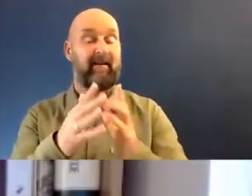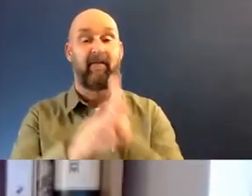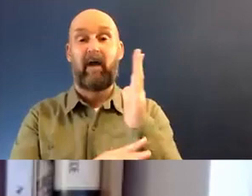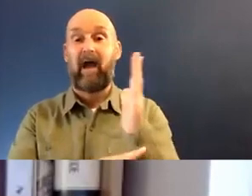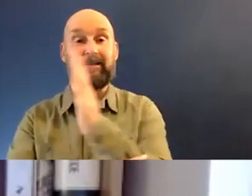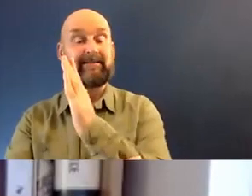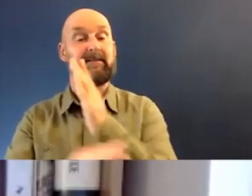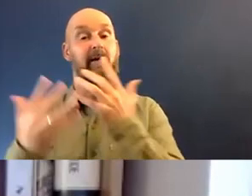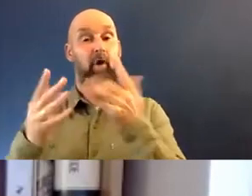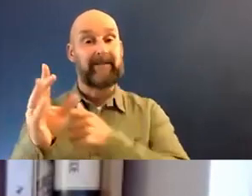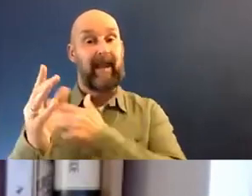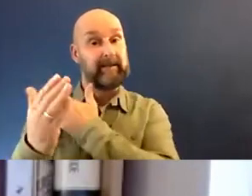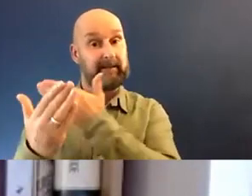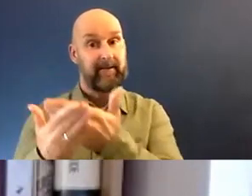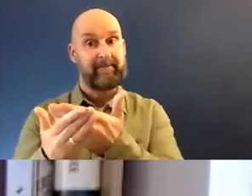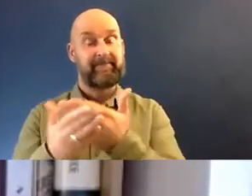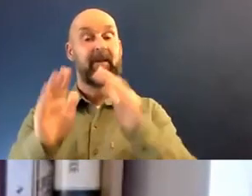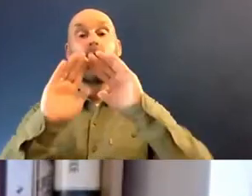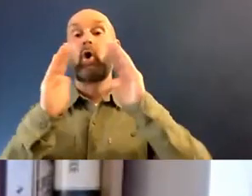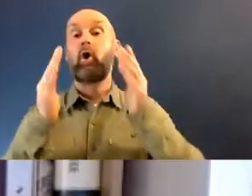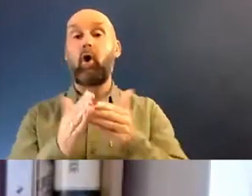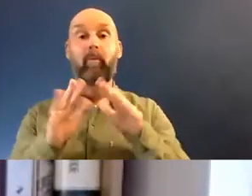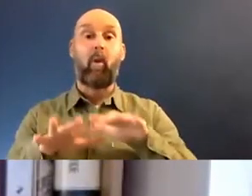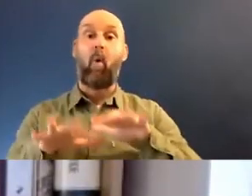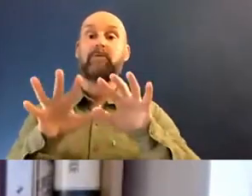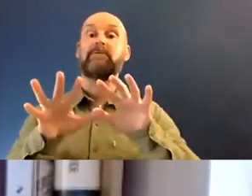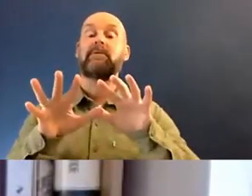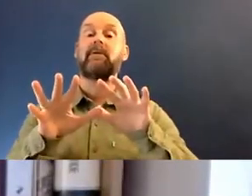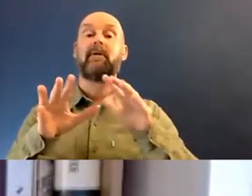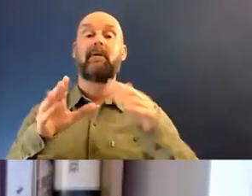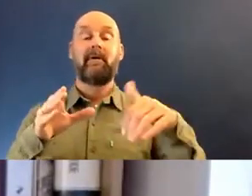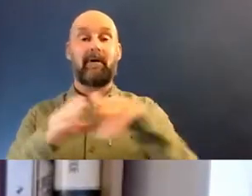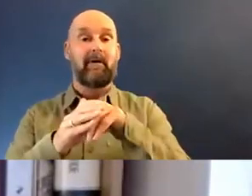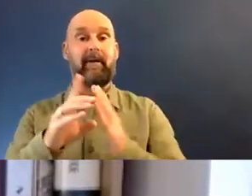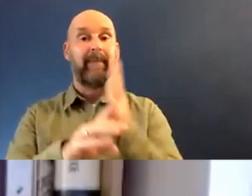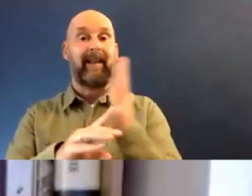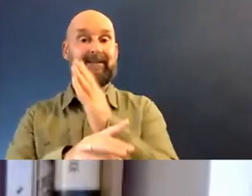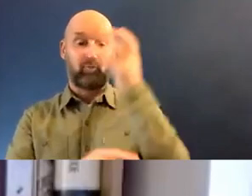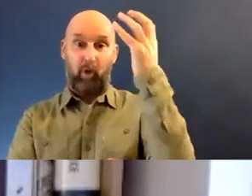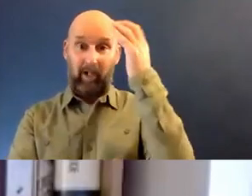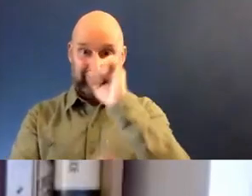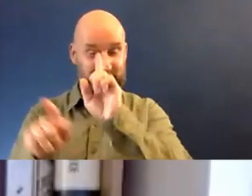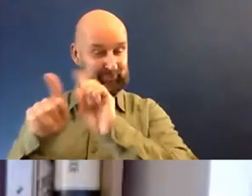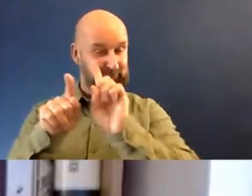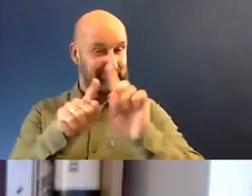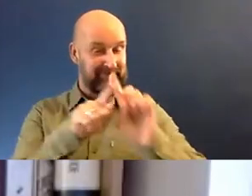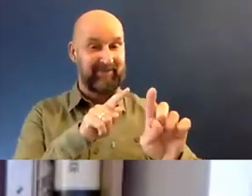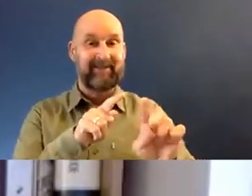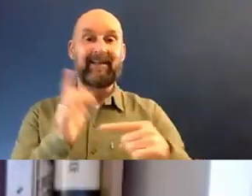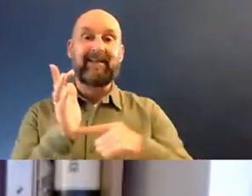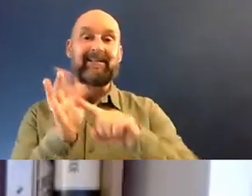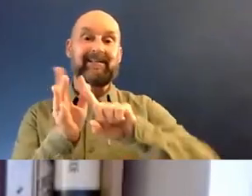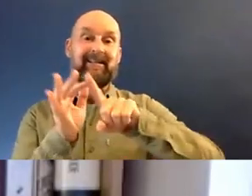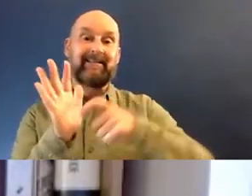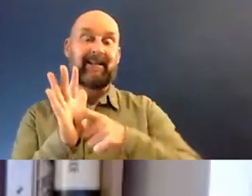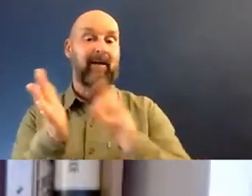years. And he has global audiences, which have included members of Middle Eastern royalty and many other people besides. Teekster, it's a pleasure to